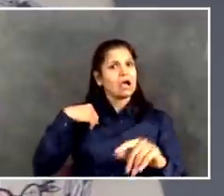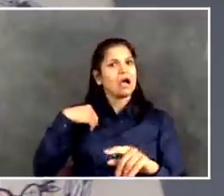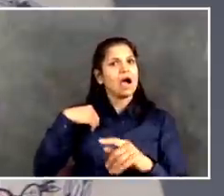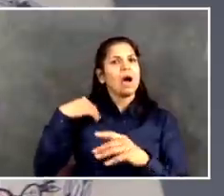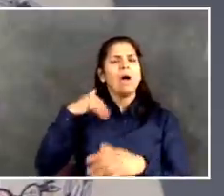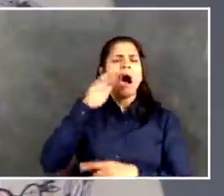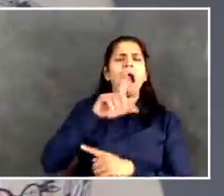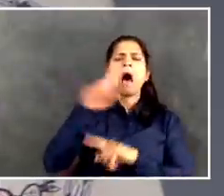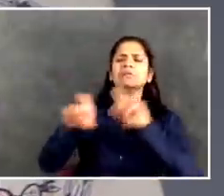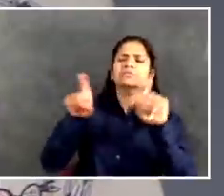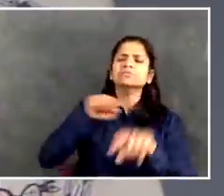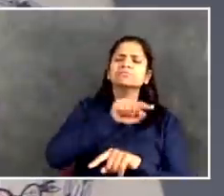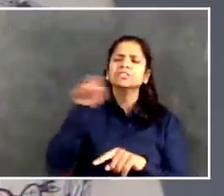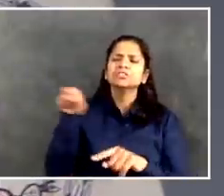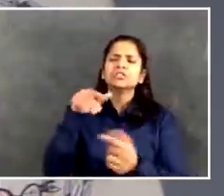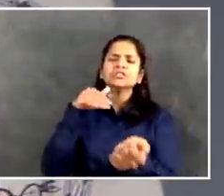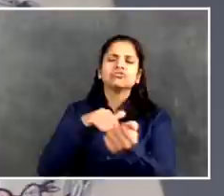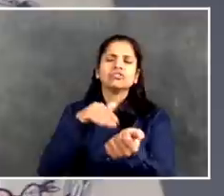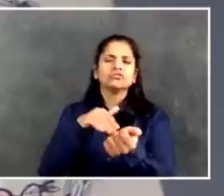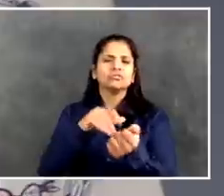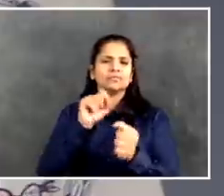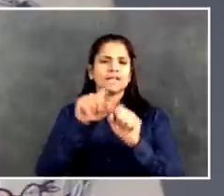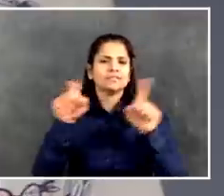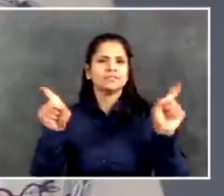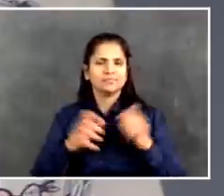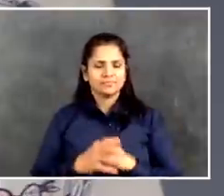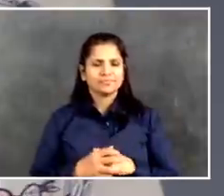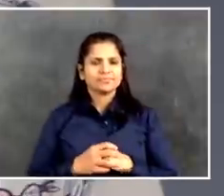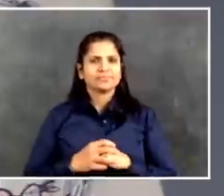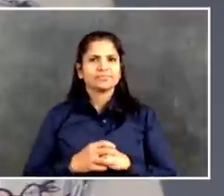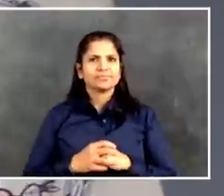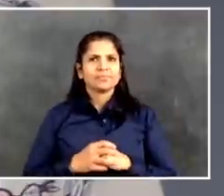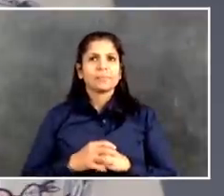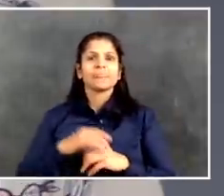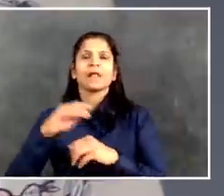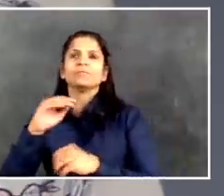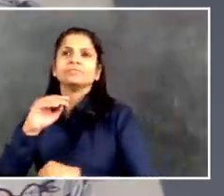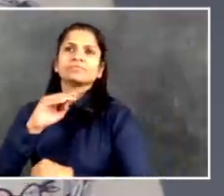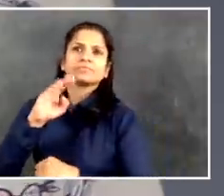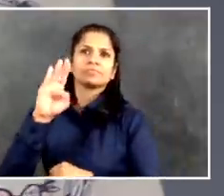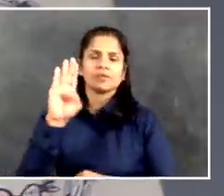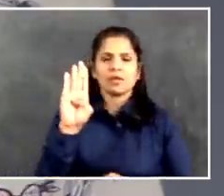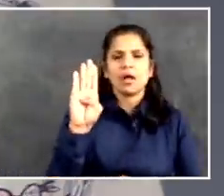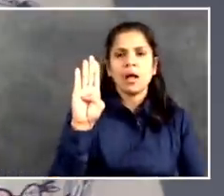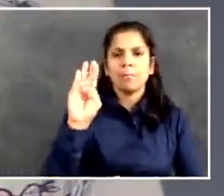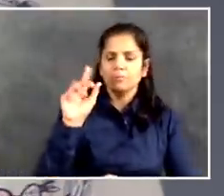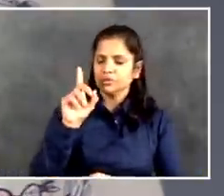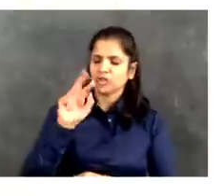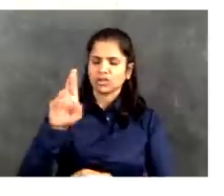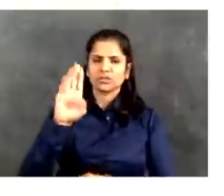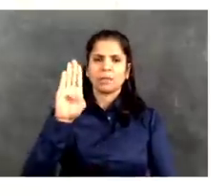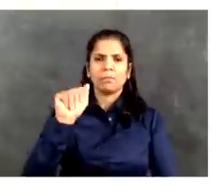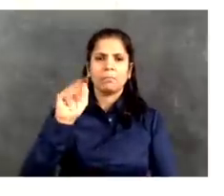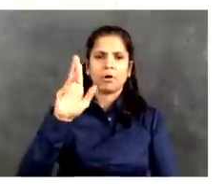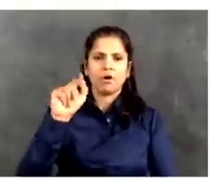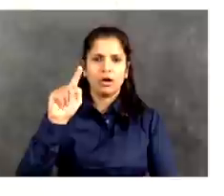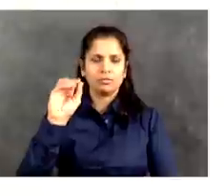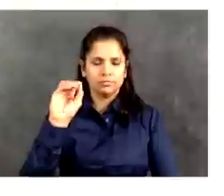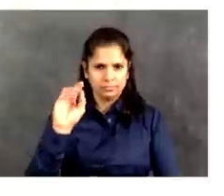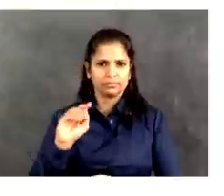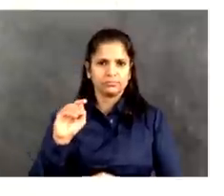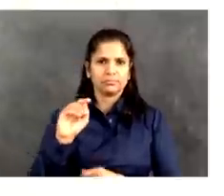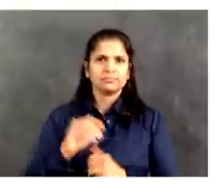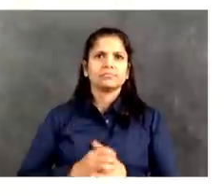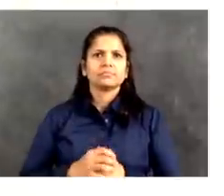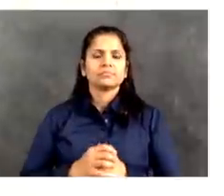that. So, Mr. Mayor, what I would add to what you correctly laid out is that currently we are